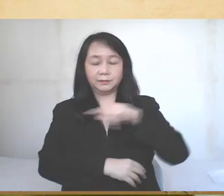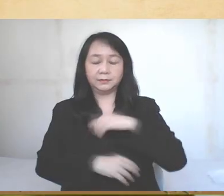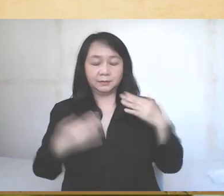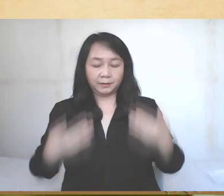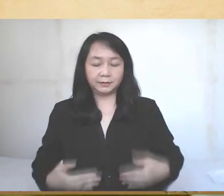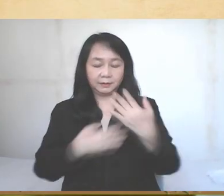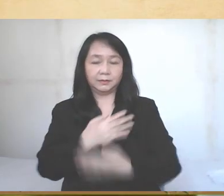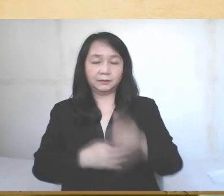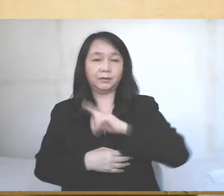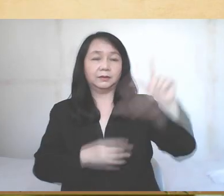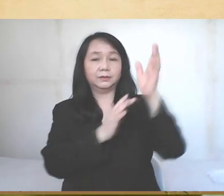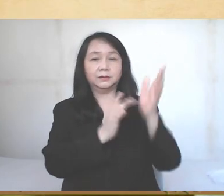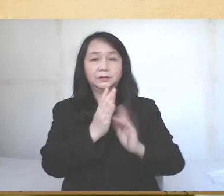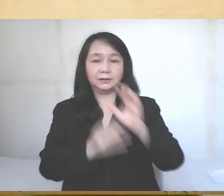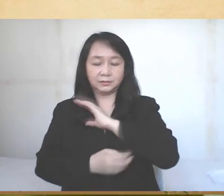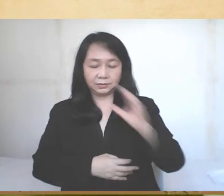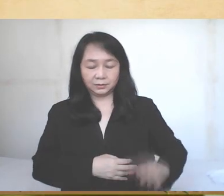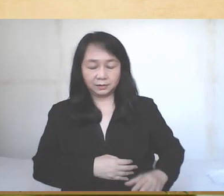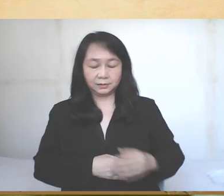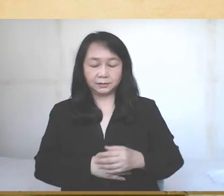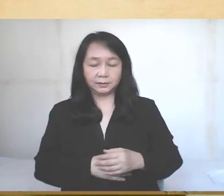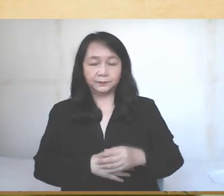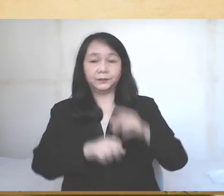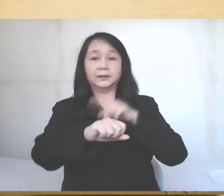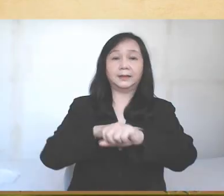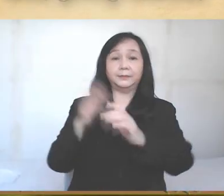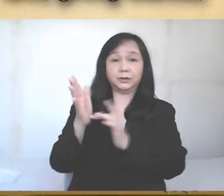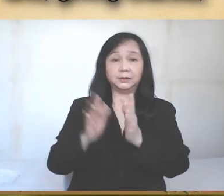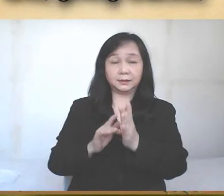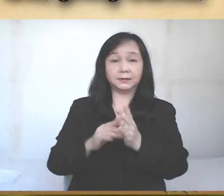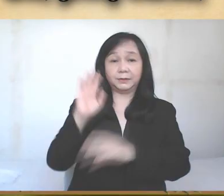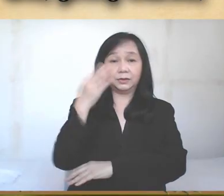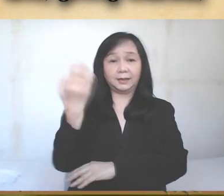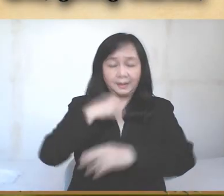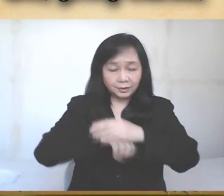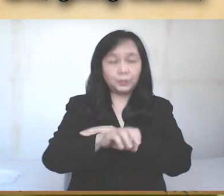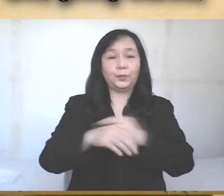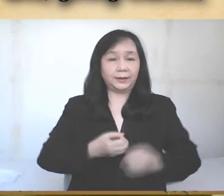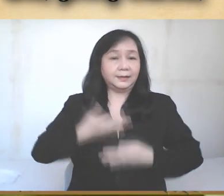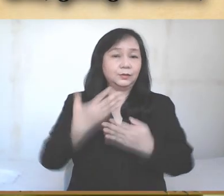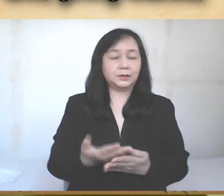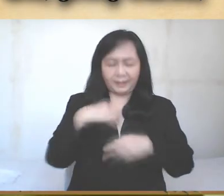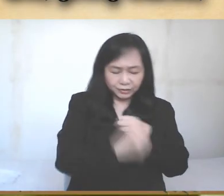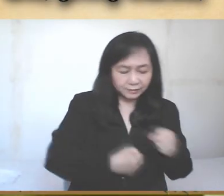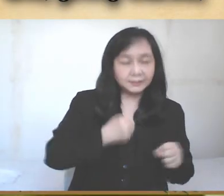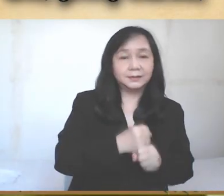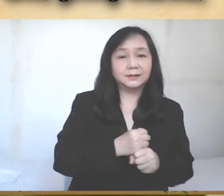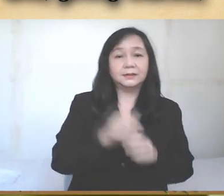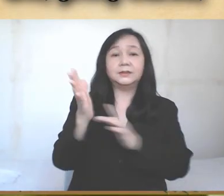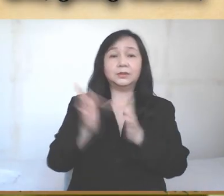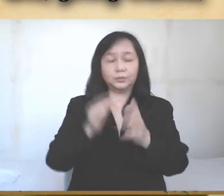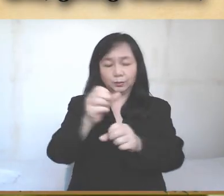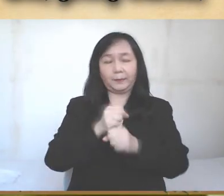they may become for us the body and blood of our Lord Jesus Christ. At the time he was betrayed and